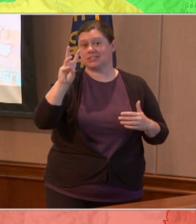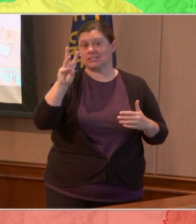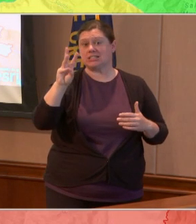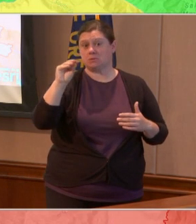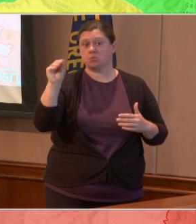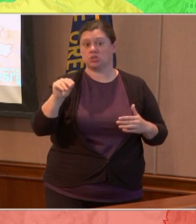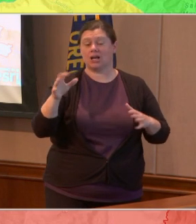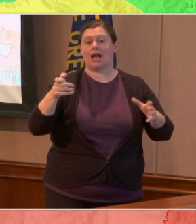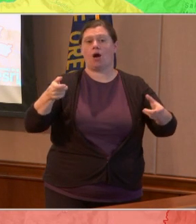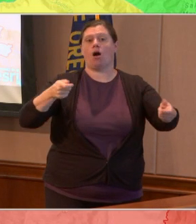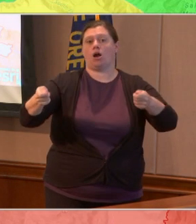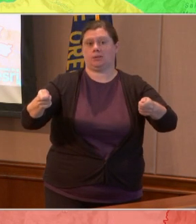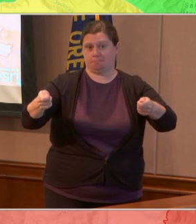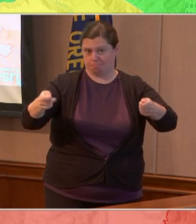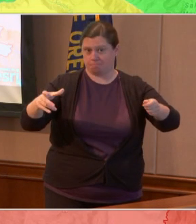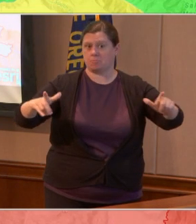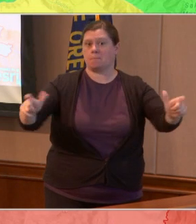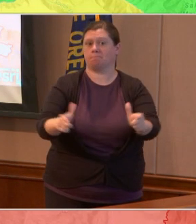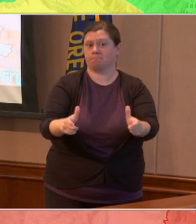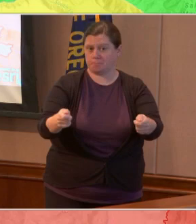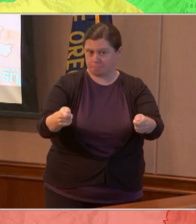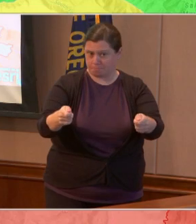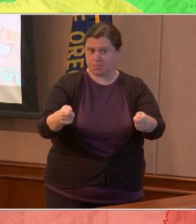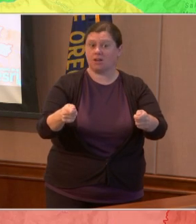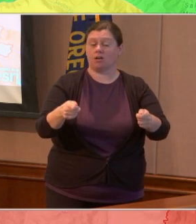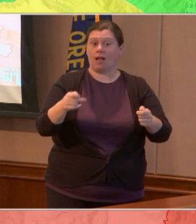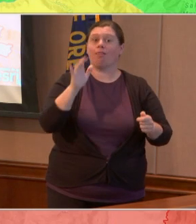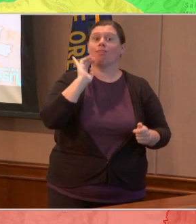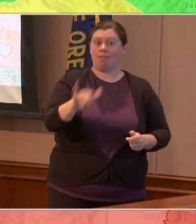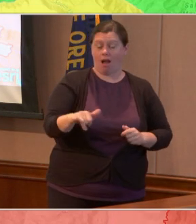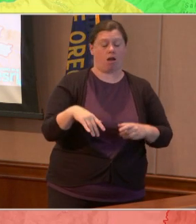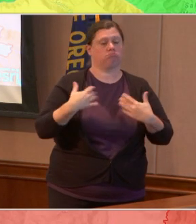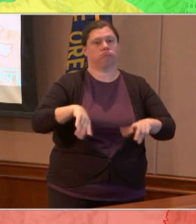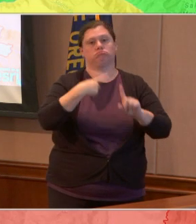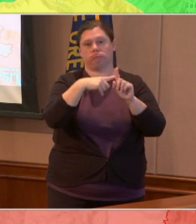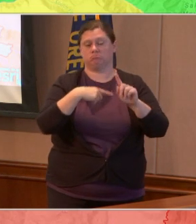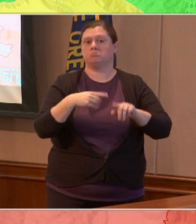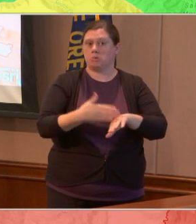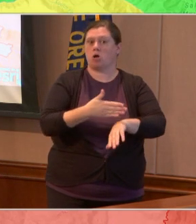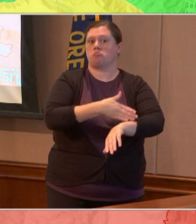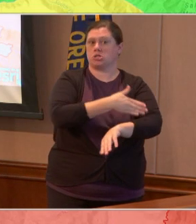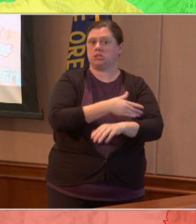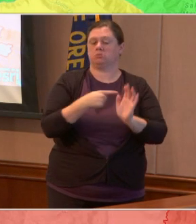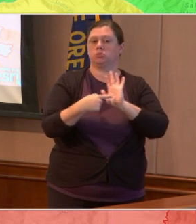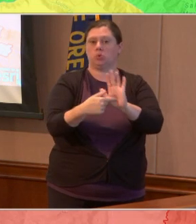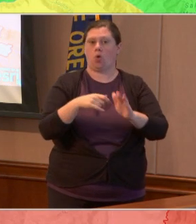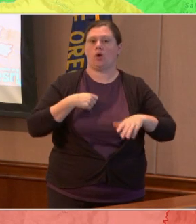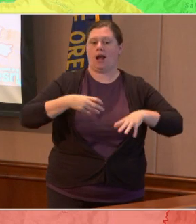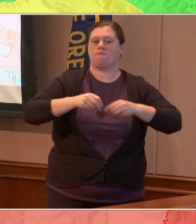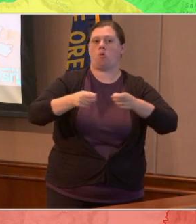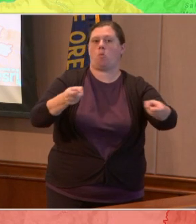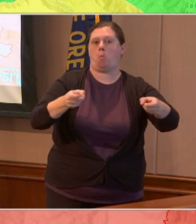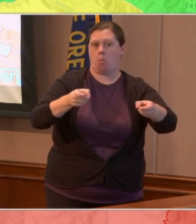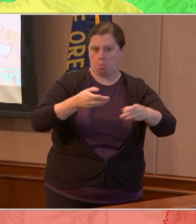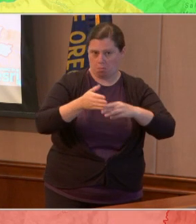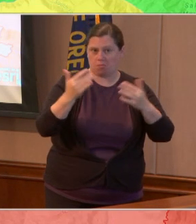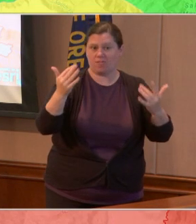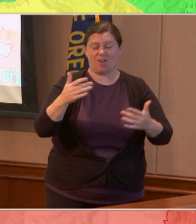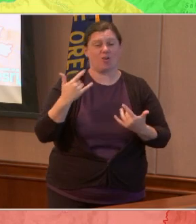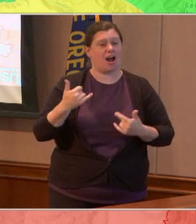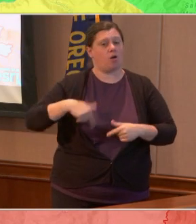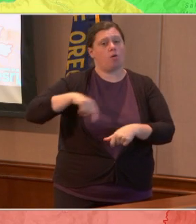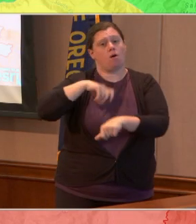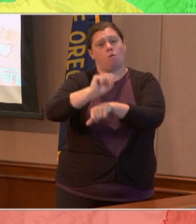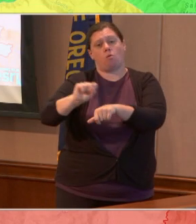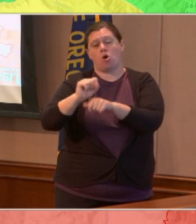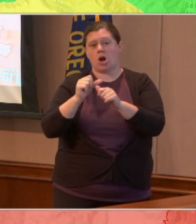containment number keeps bumping up every day. Guys are doing a lot of good work trying to mop up and contain and hold these fires in place.